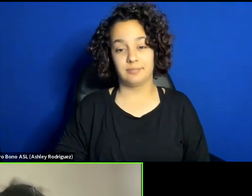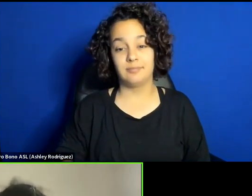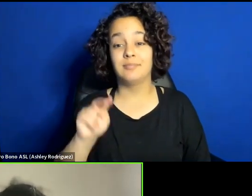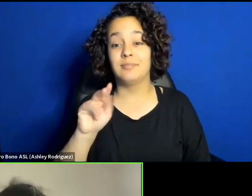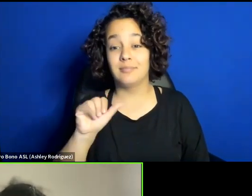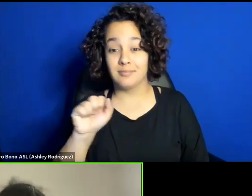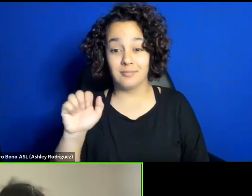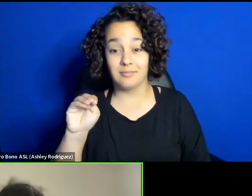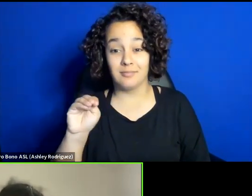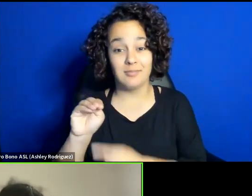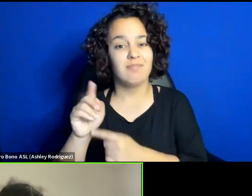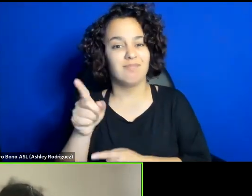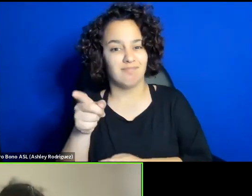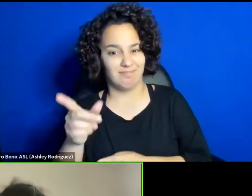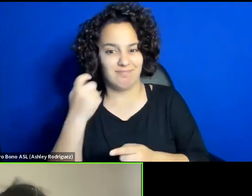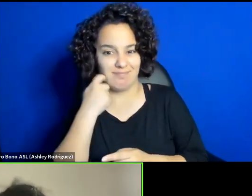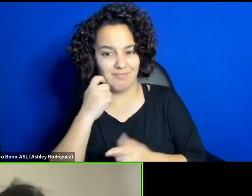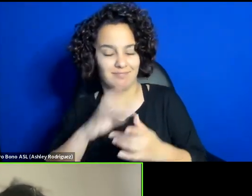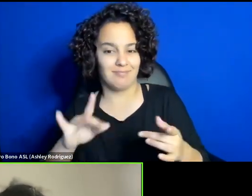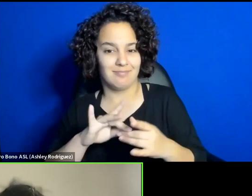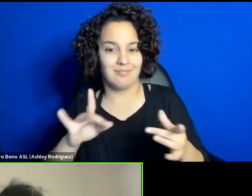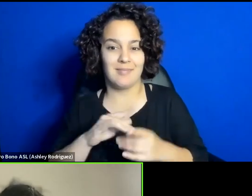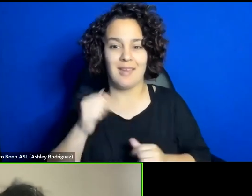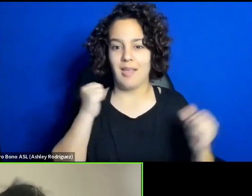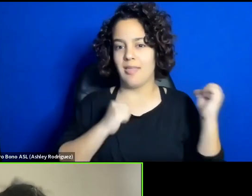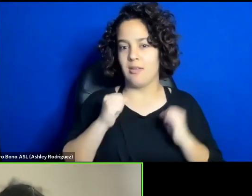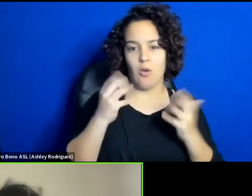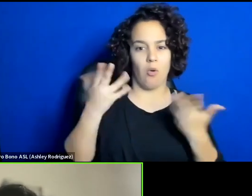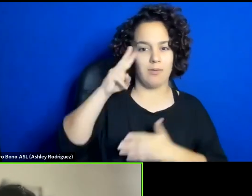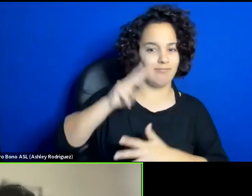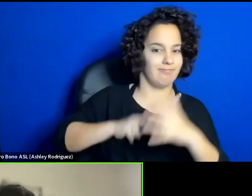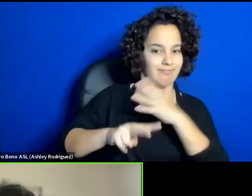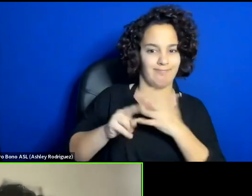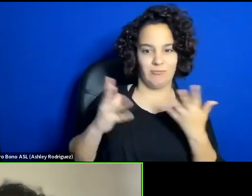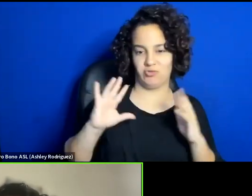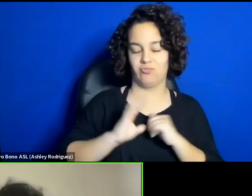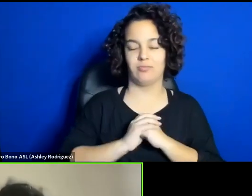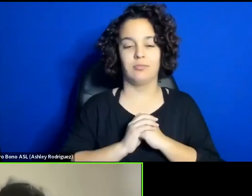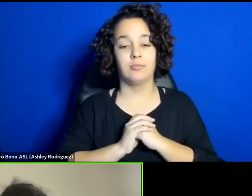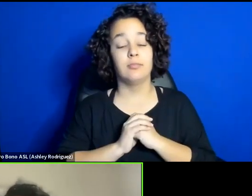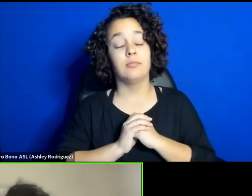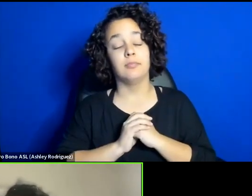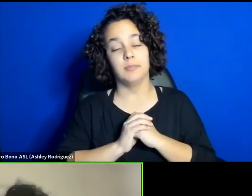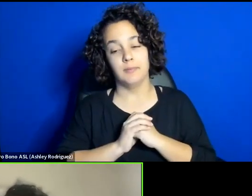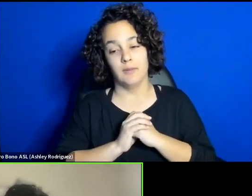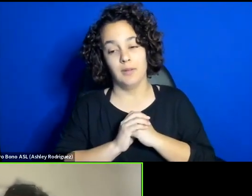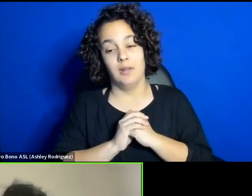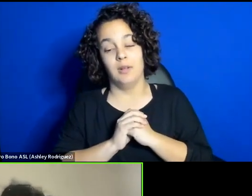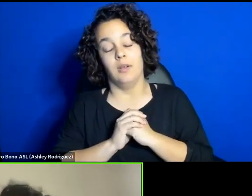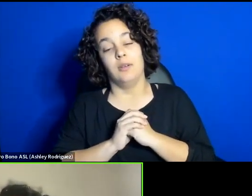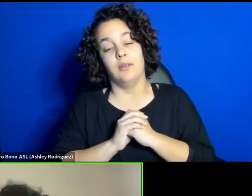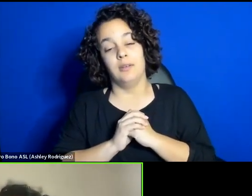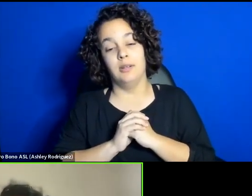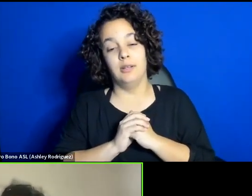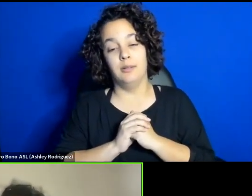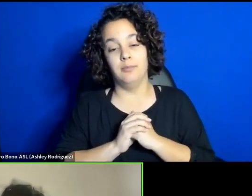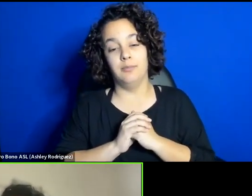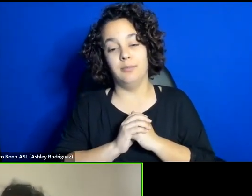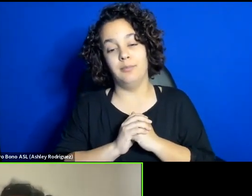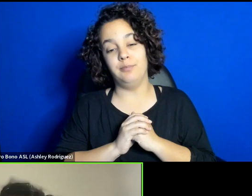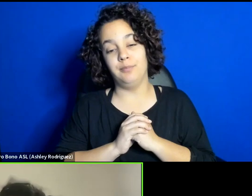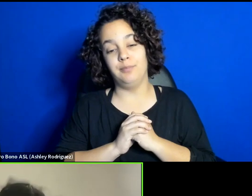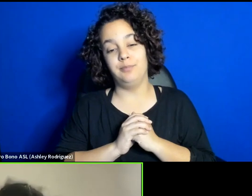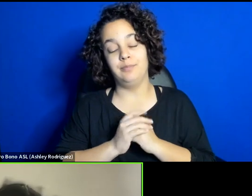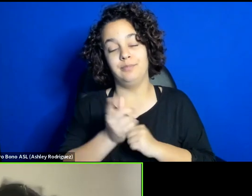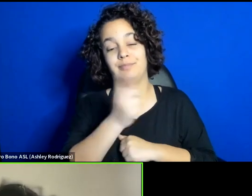ahead of that. Theatre, performing arts, never accepted to become